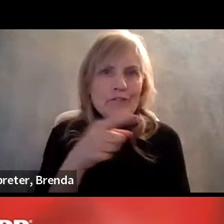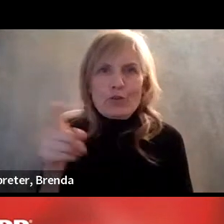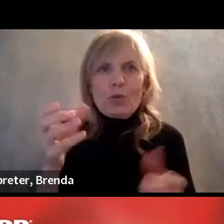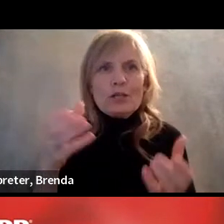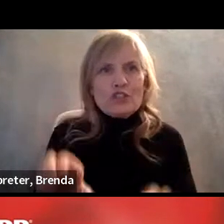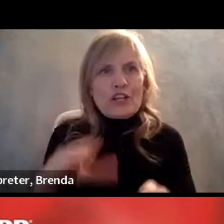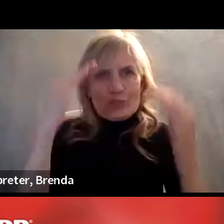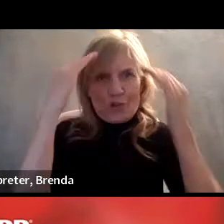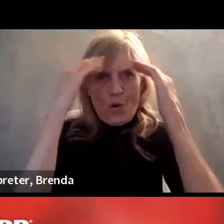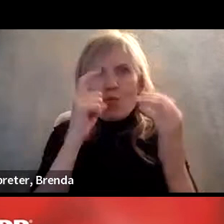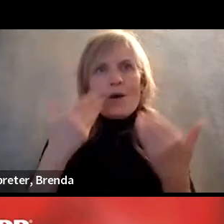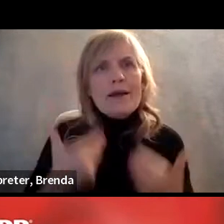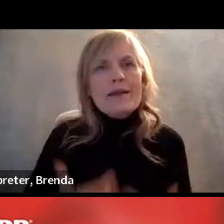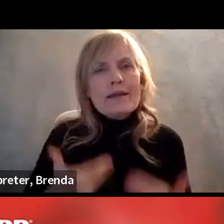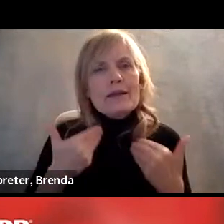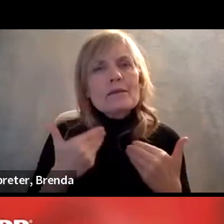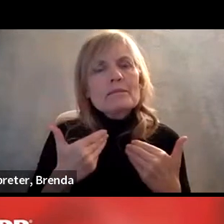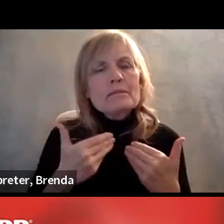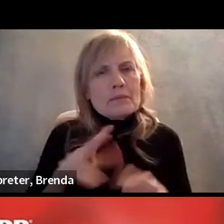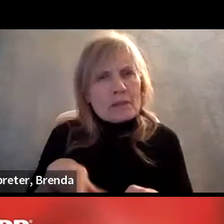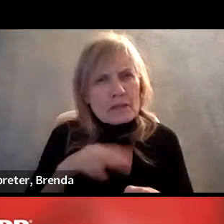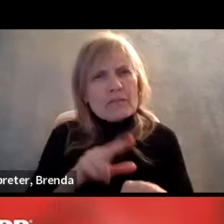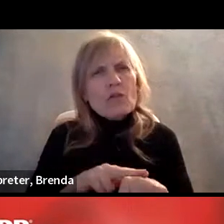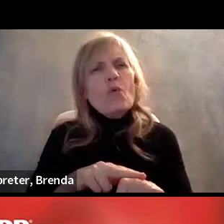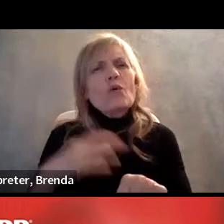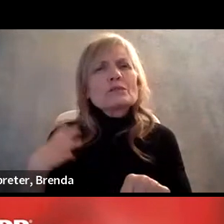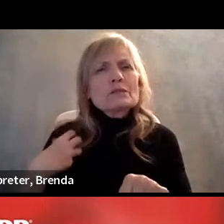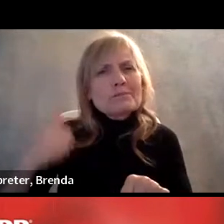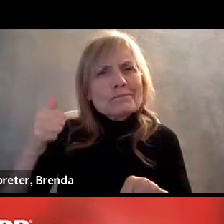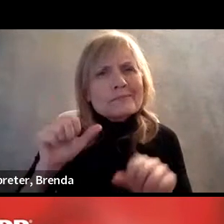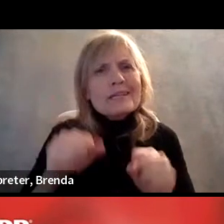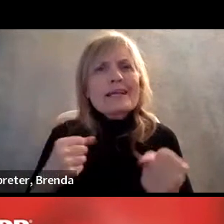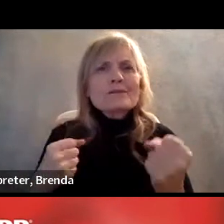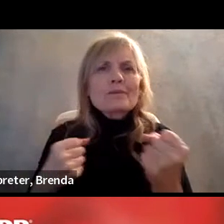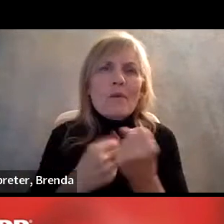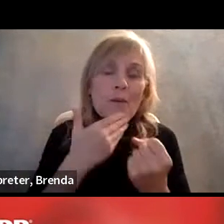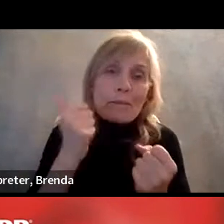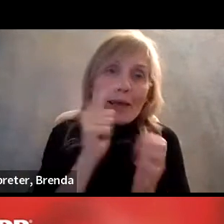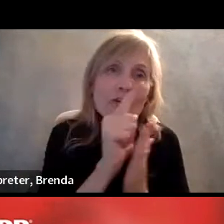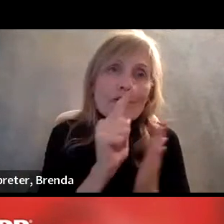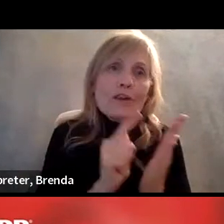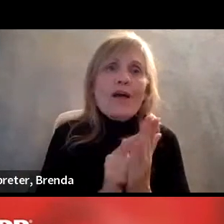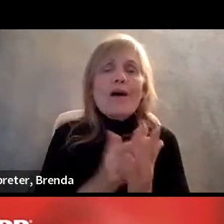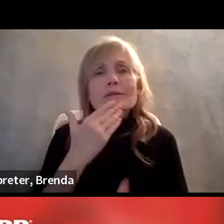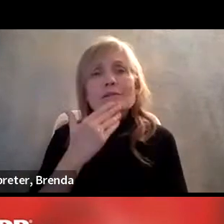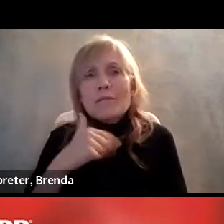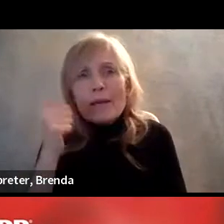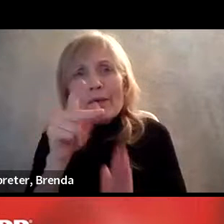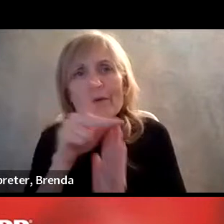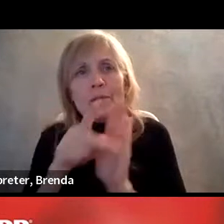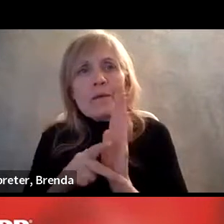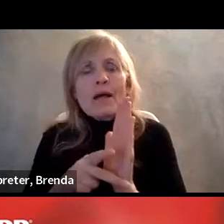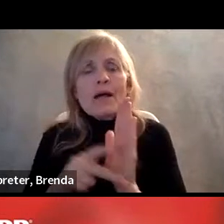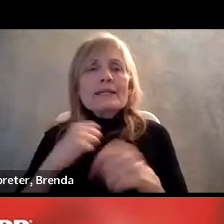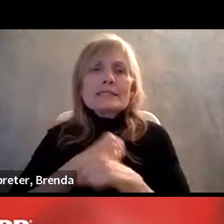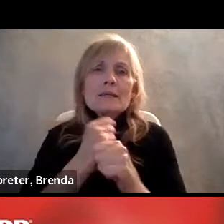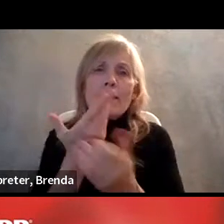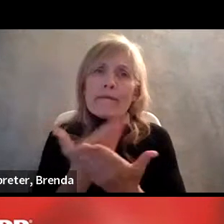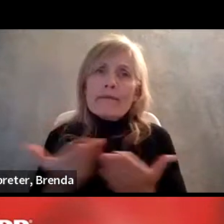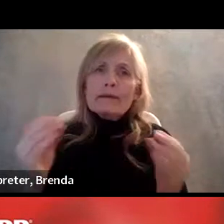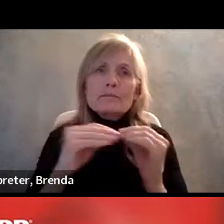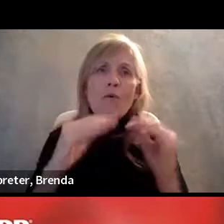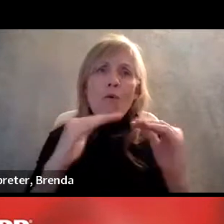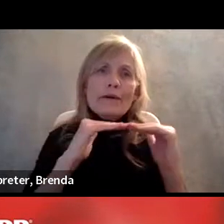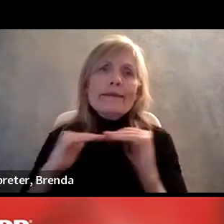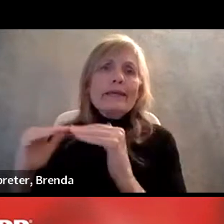that of course, employers can support better laws and policies so that everyone is on an equal footing, um, in terms of making sure that